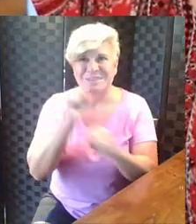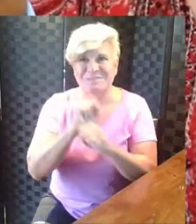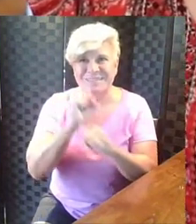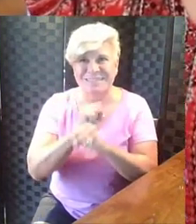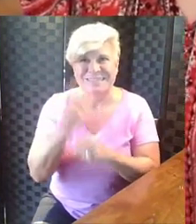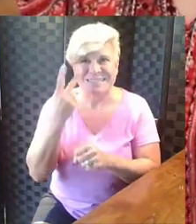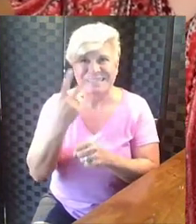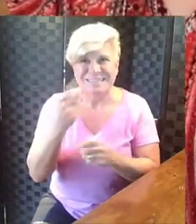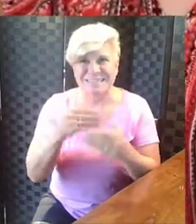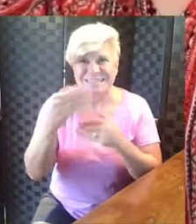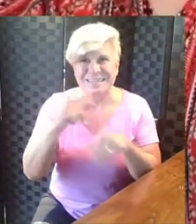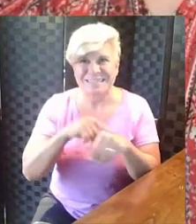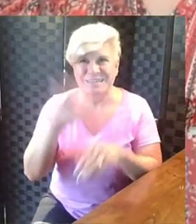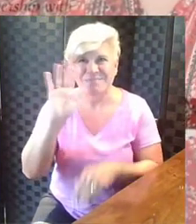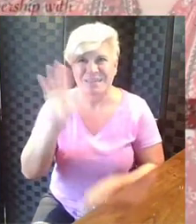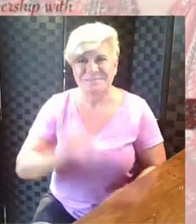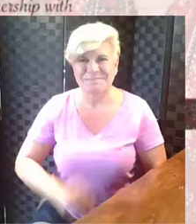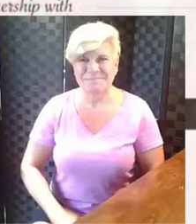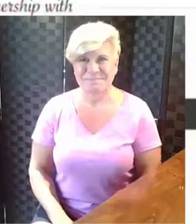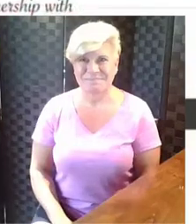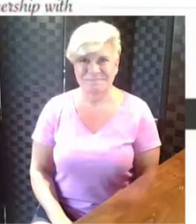working hard. See you next time, guys.